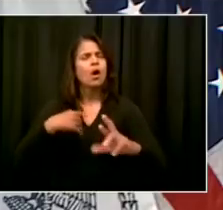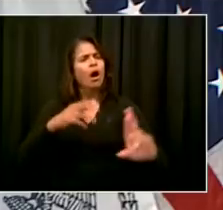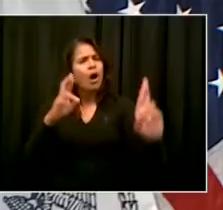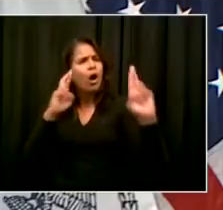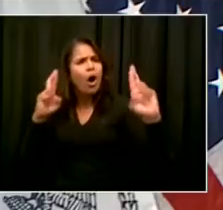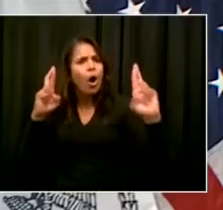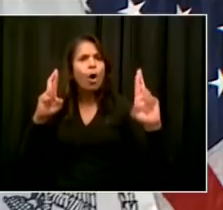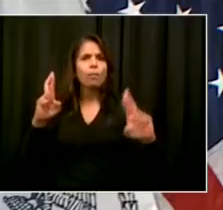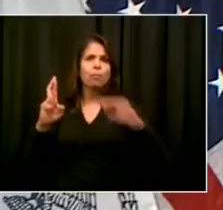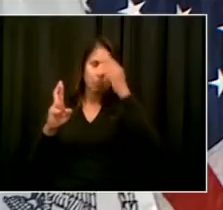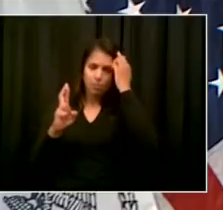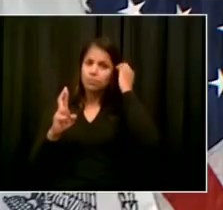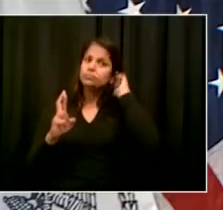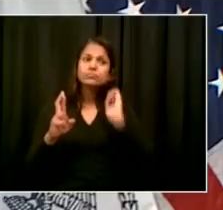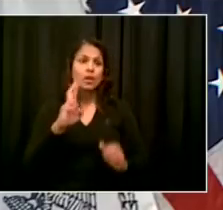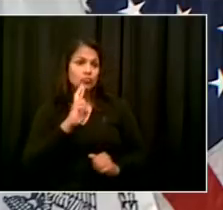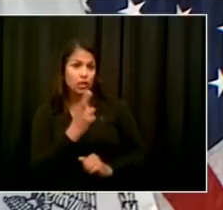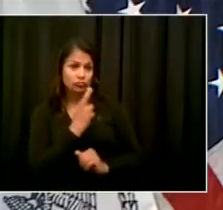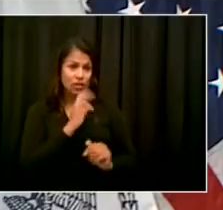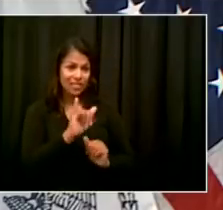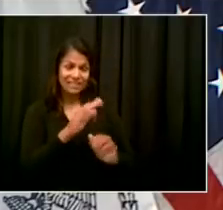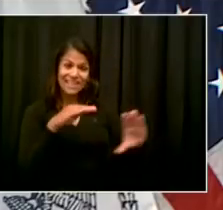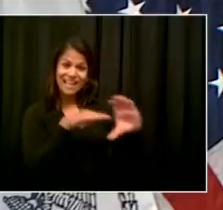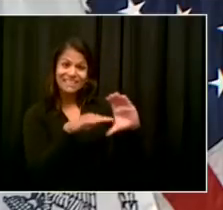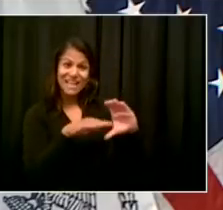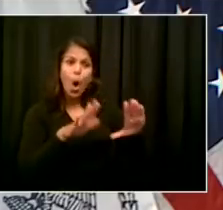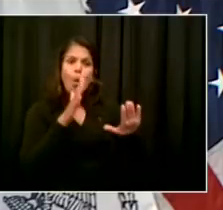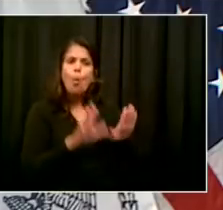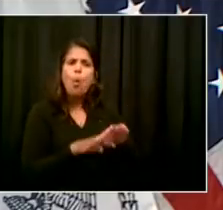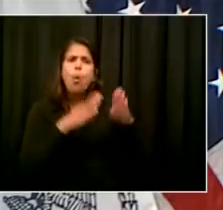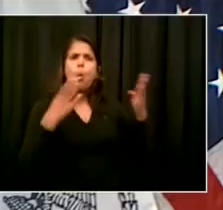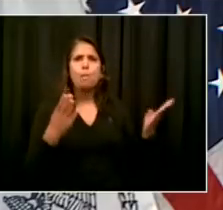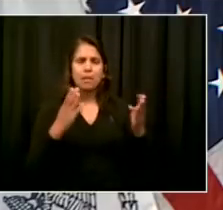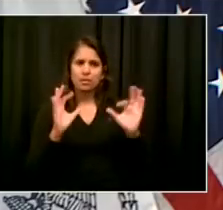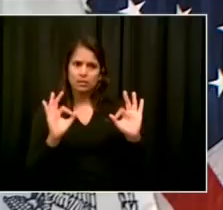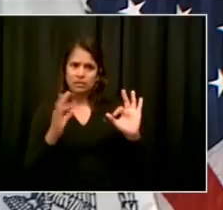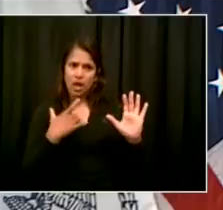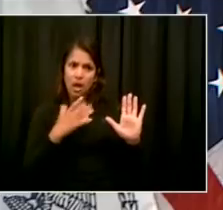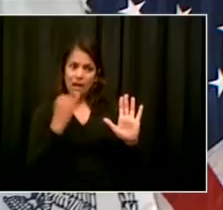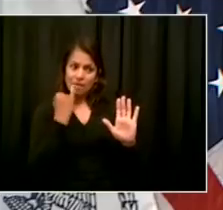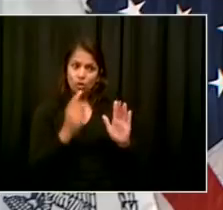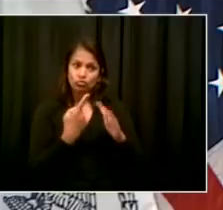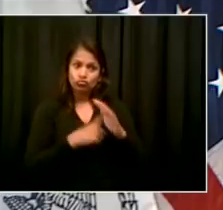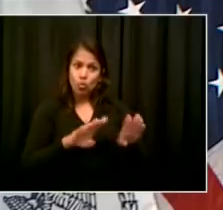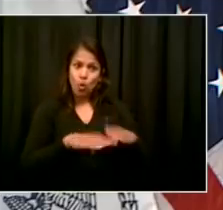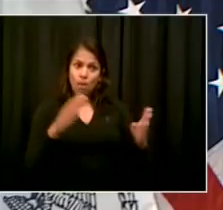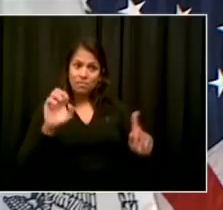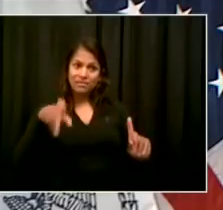very smart about each move we make and make sure it's based on the data and the science. Go ahead.